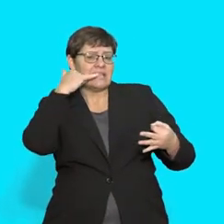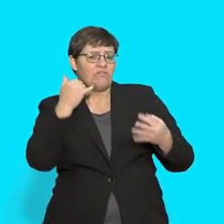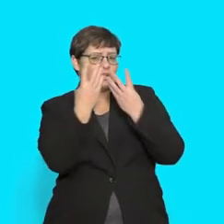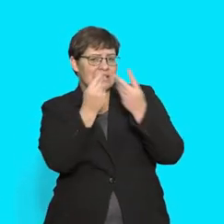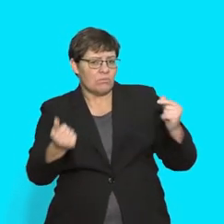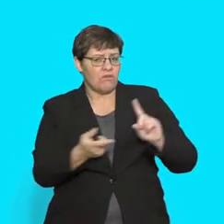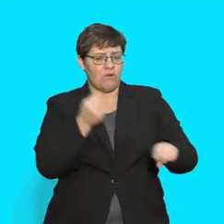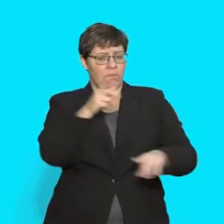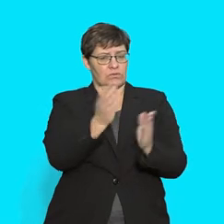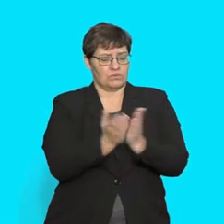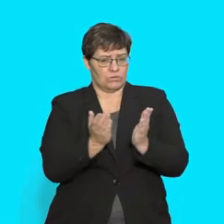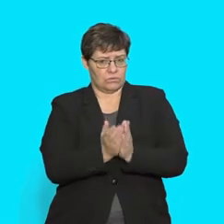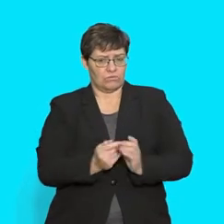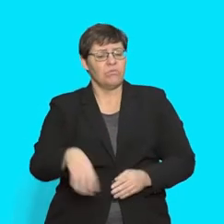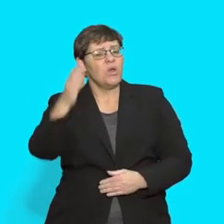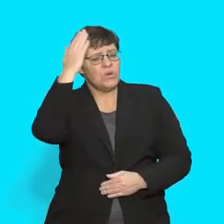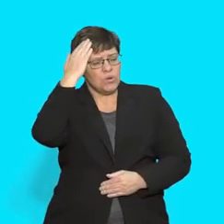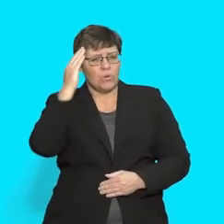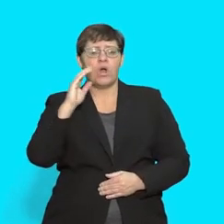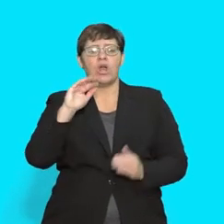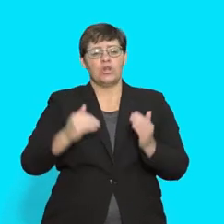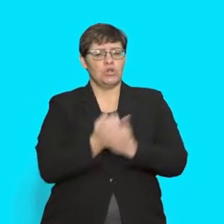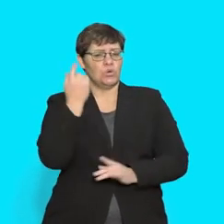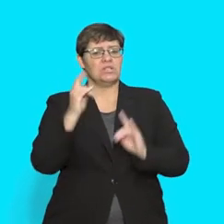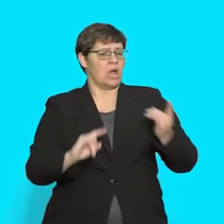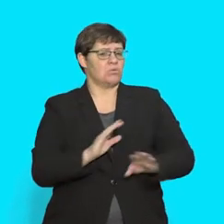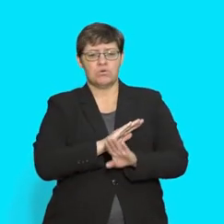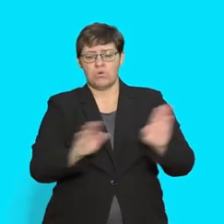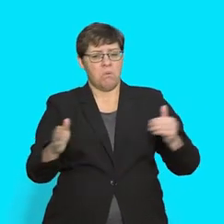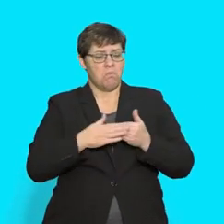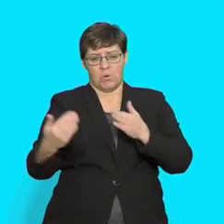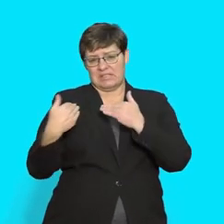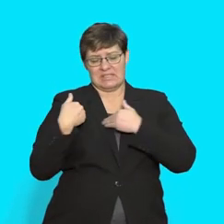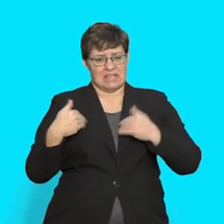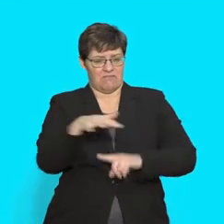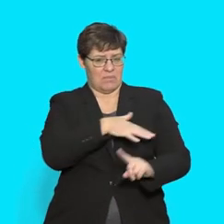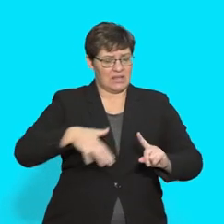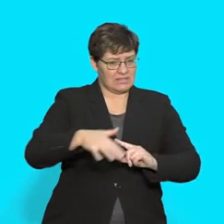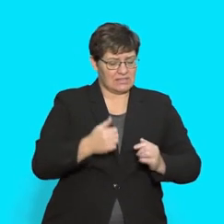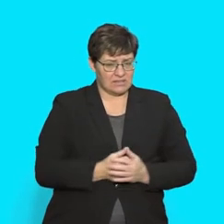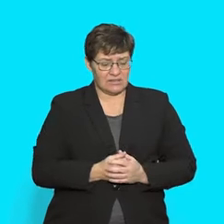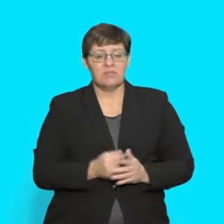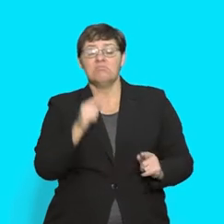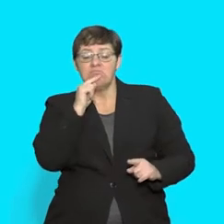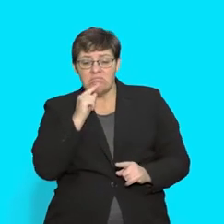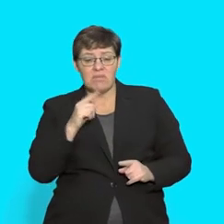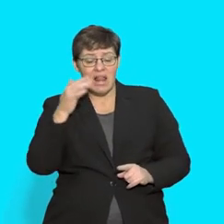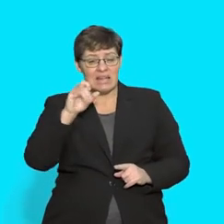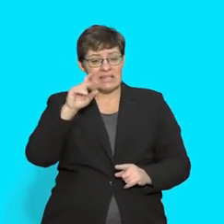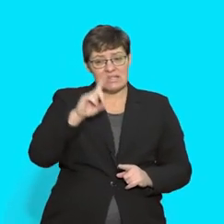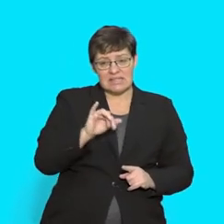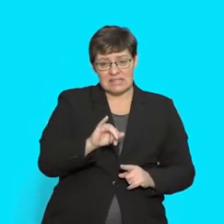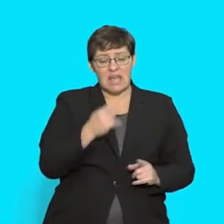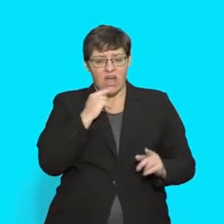from the school. She knew Newtown School was no longer a safe place to be. When Lindy and her friend Wendy